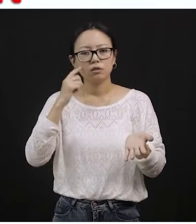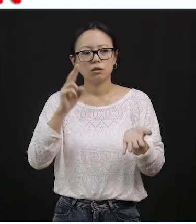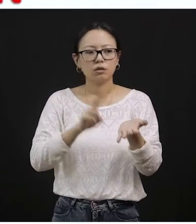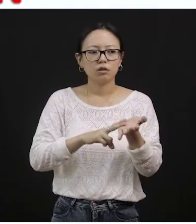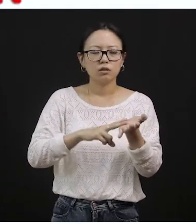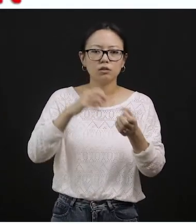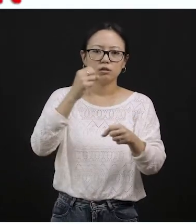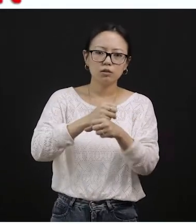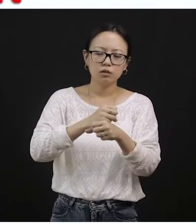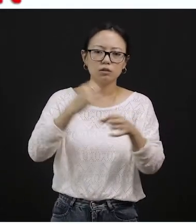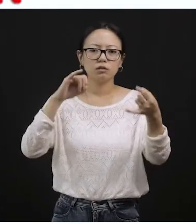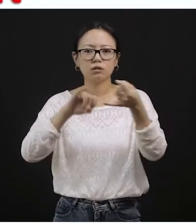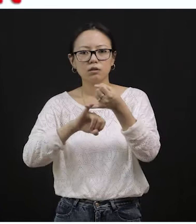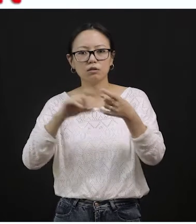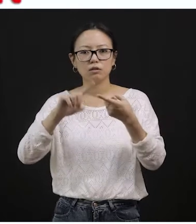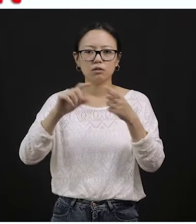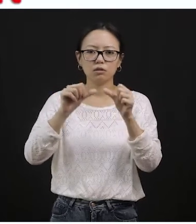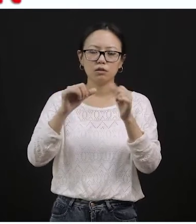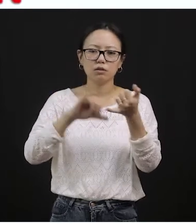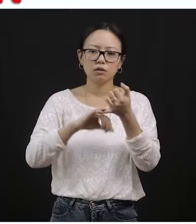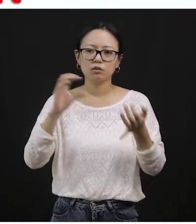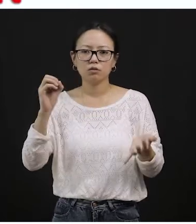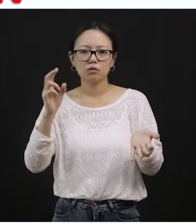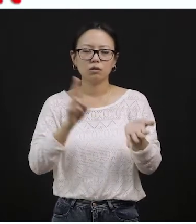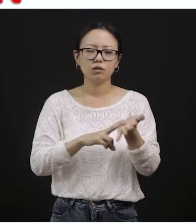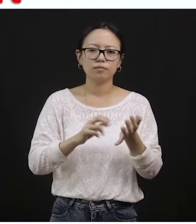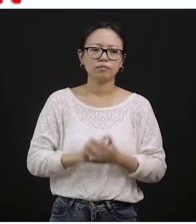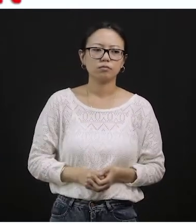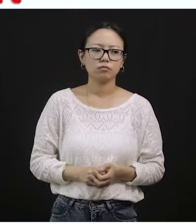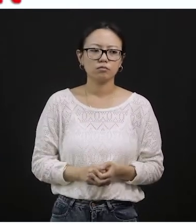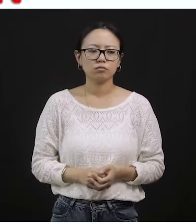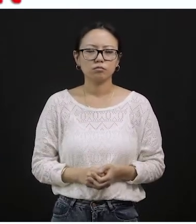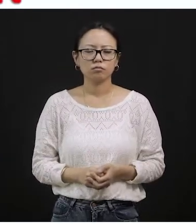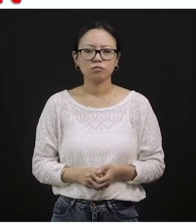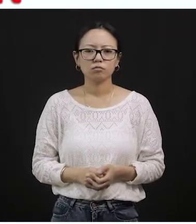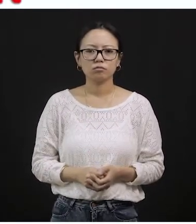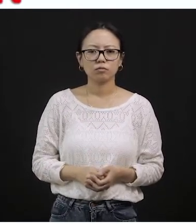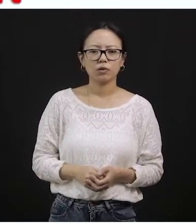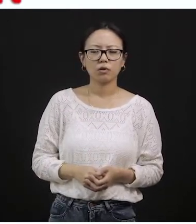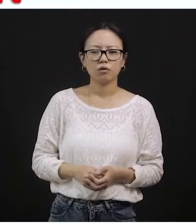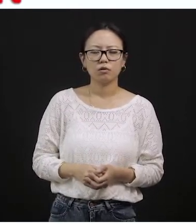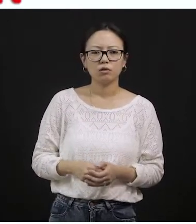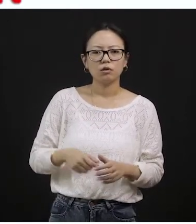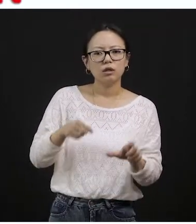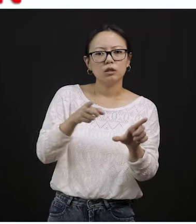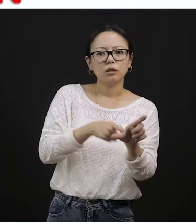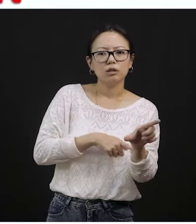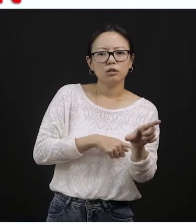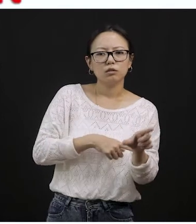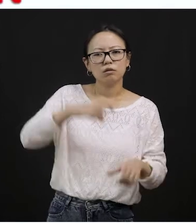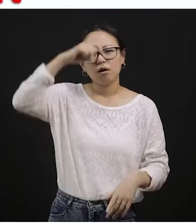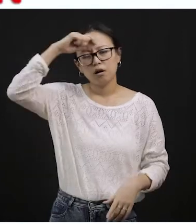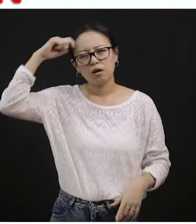-A-S-O-N, season. Yeah? Okay. Now the dash is the hottest season of the year. Is it winter season?